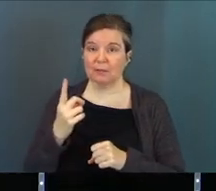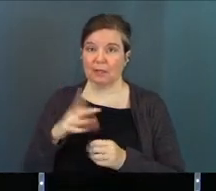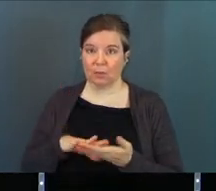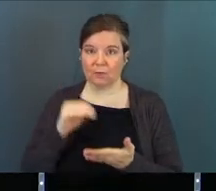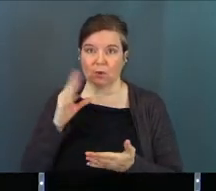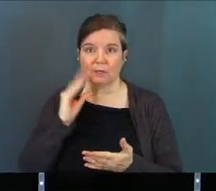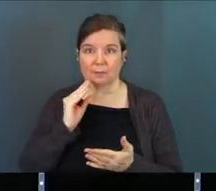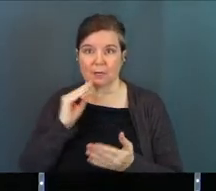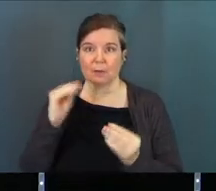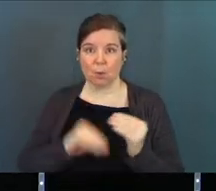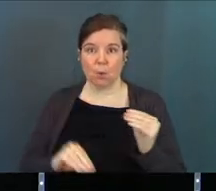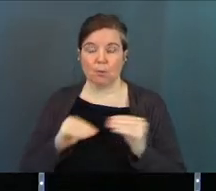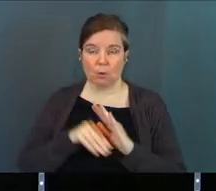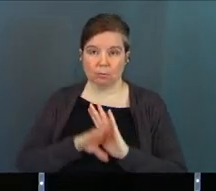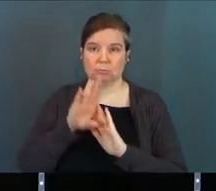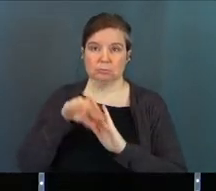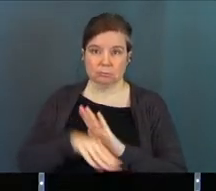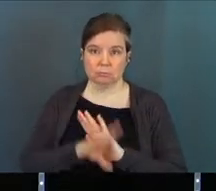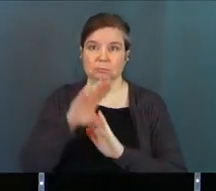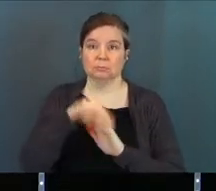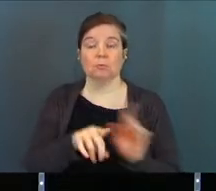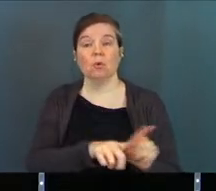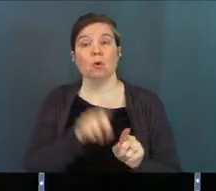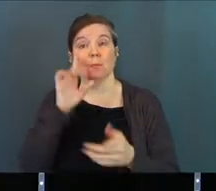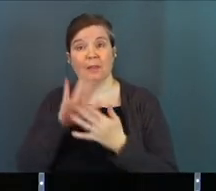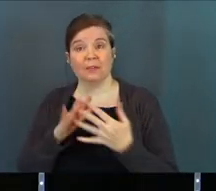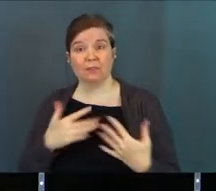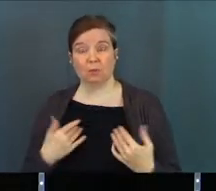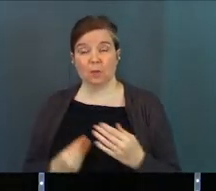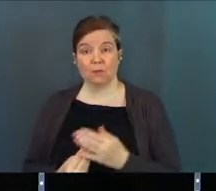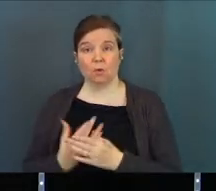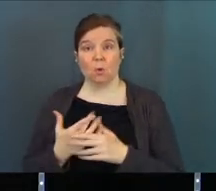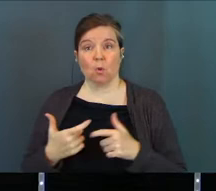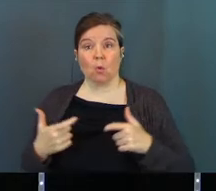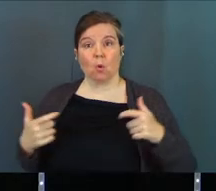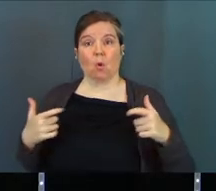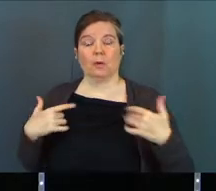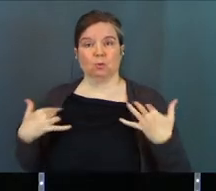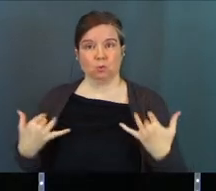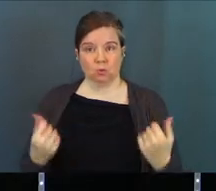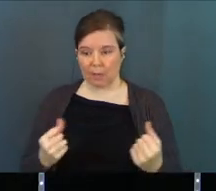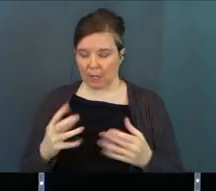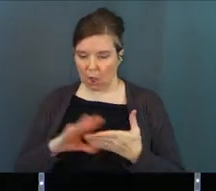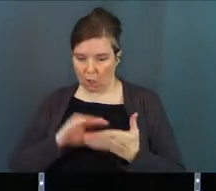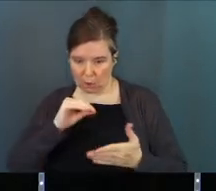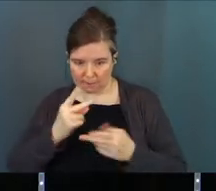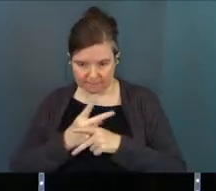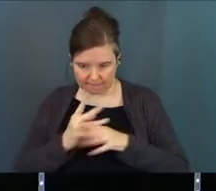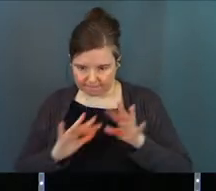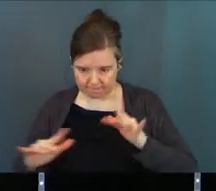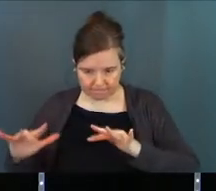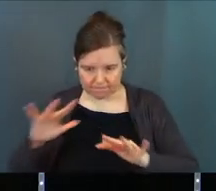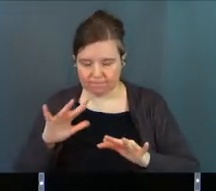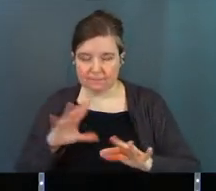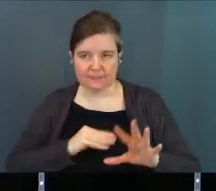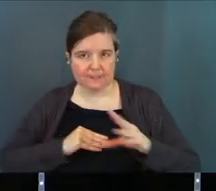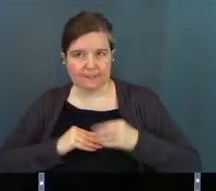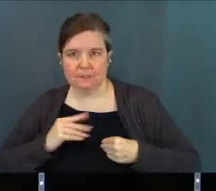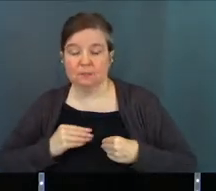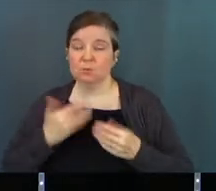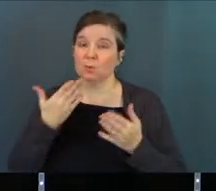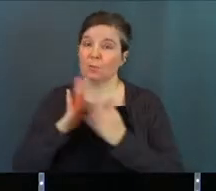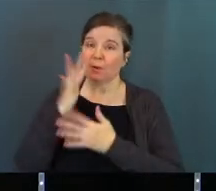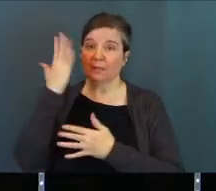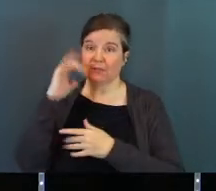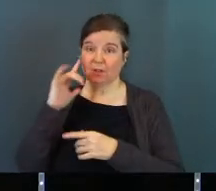learned and experienced more and more and more. But I also believe that we've grown and strengthened and learned to navigate and built endurance through it as well. So praise God for